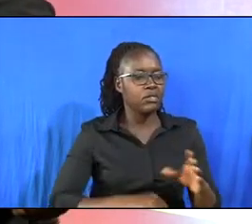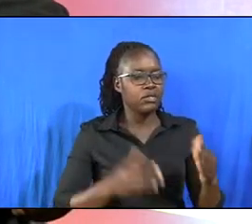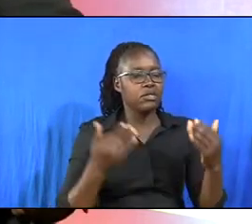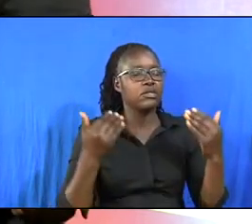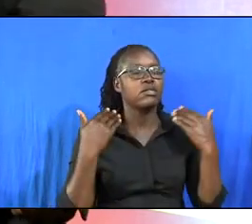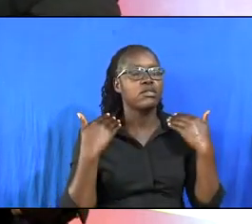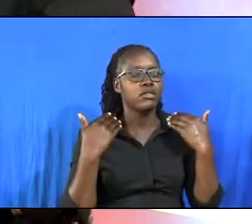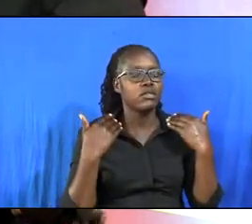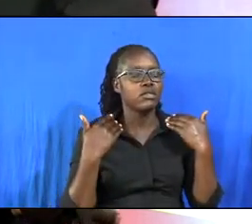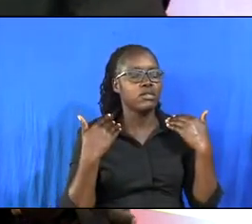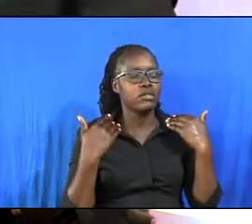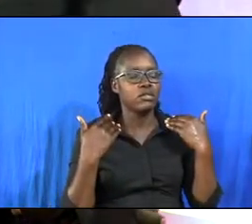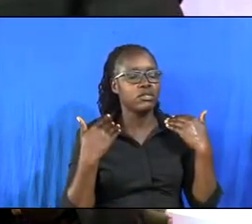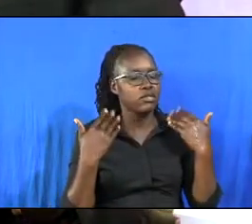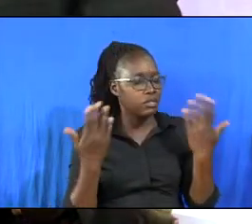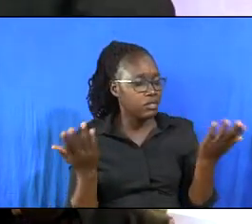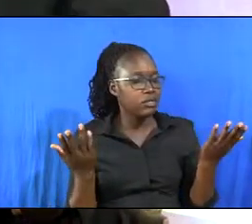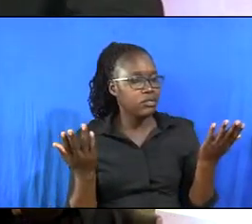sleeping.